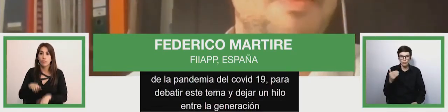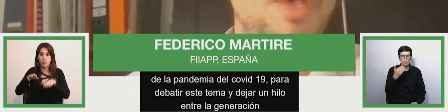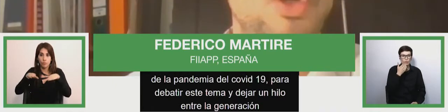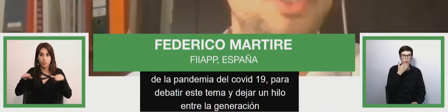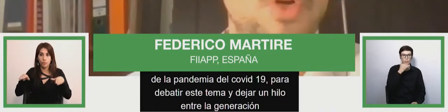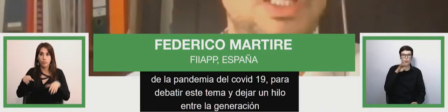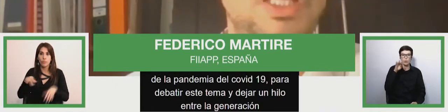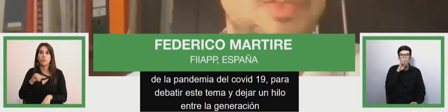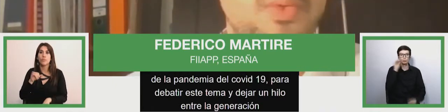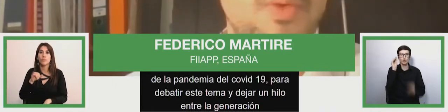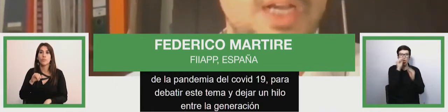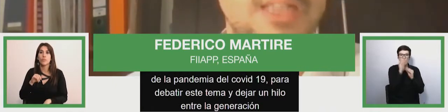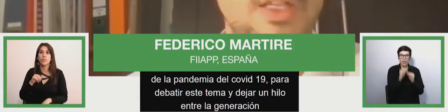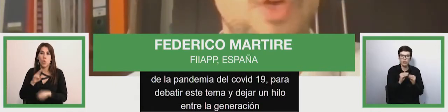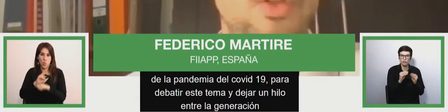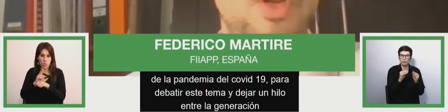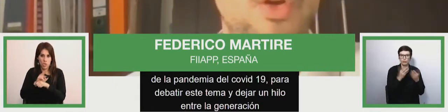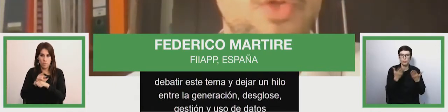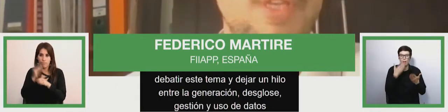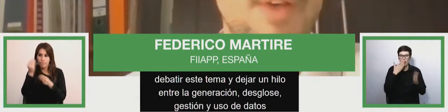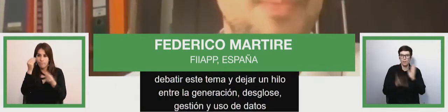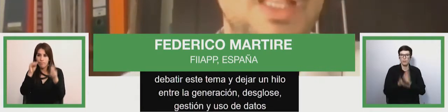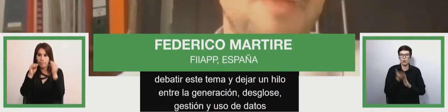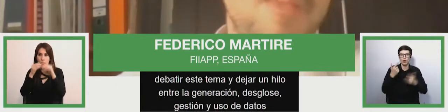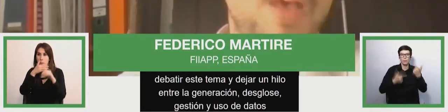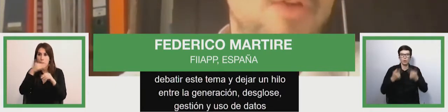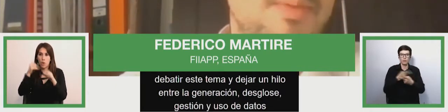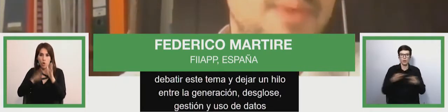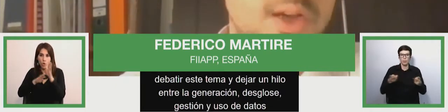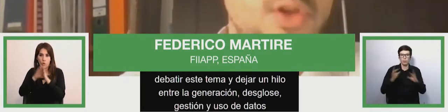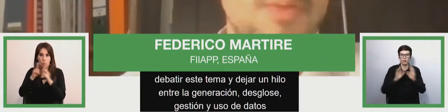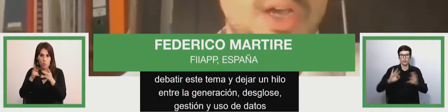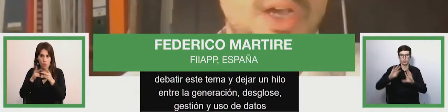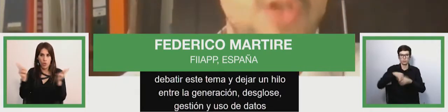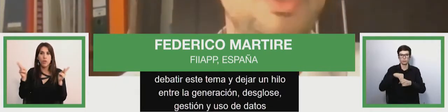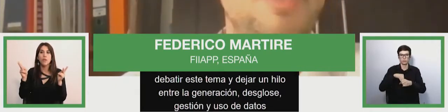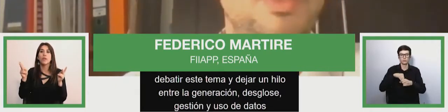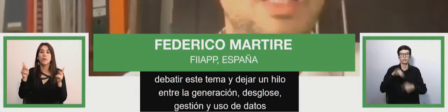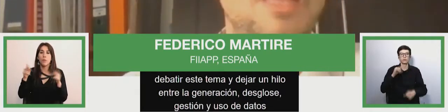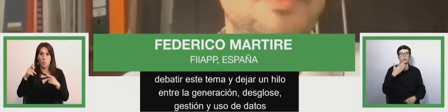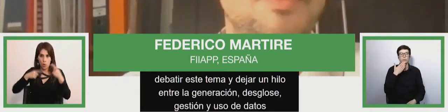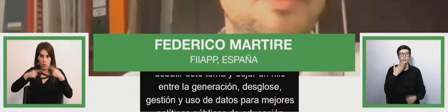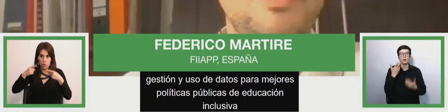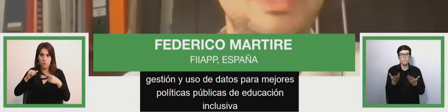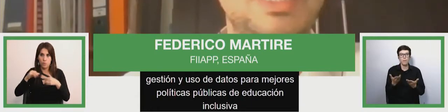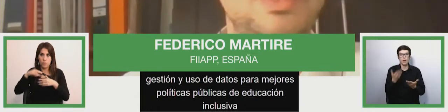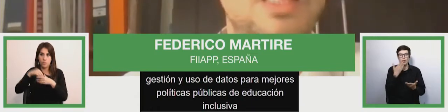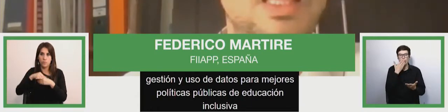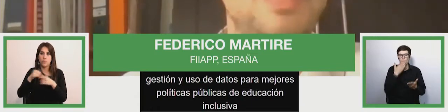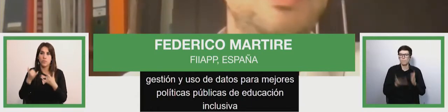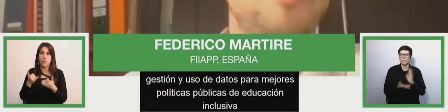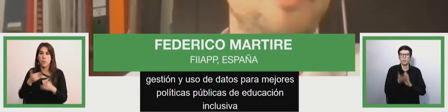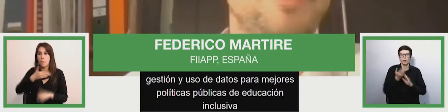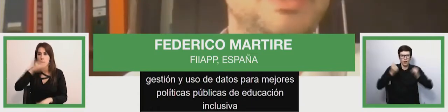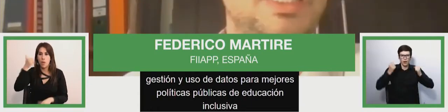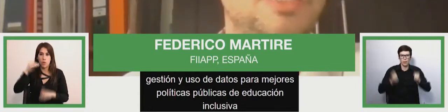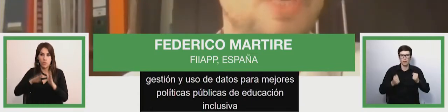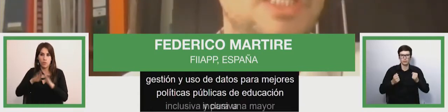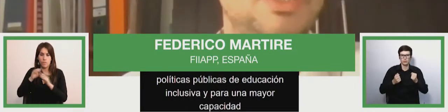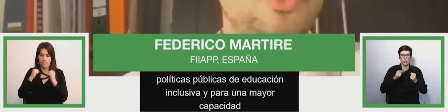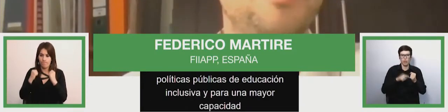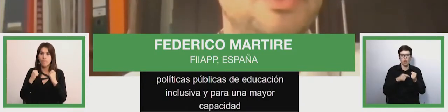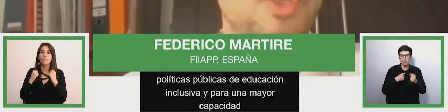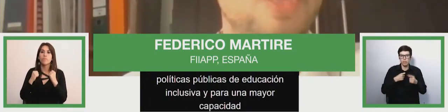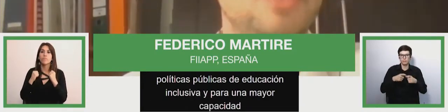for inclusive education, and also to have greater capacity in influencing organizations